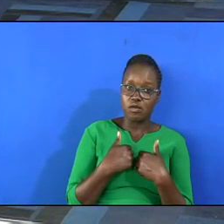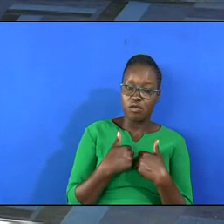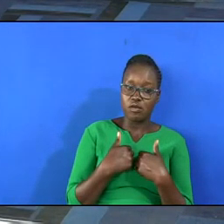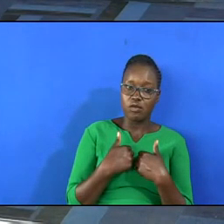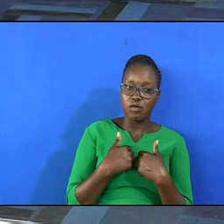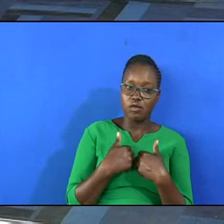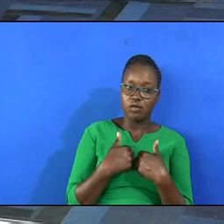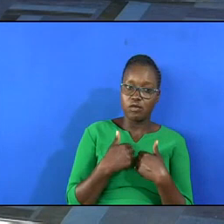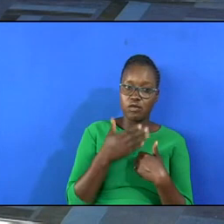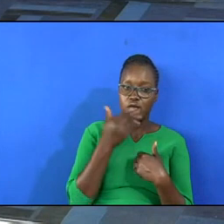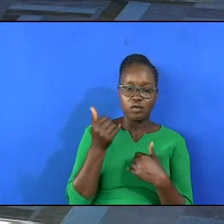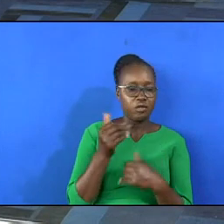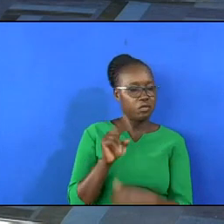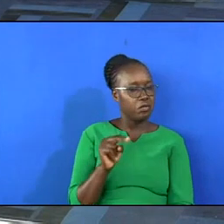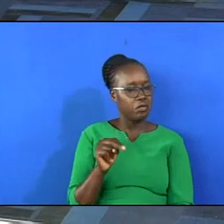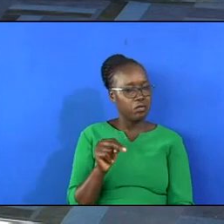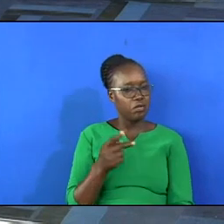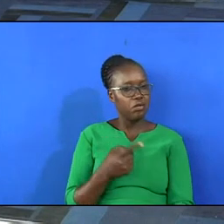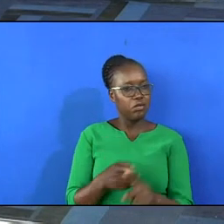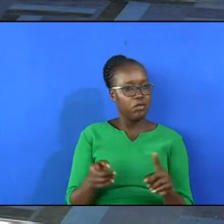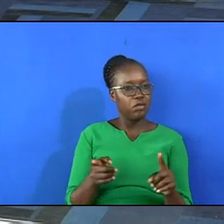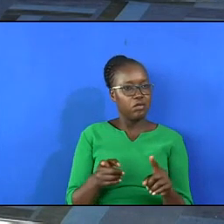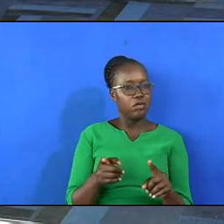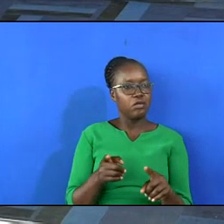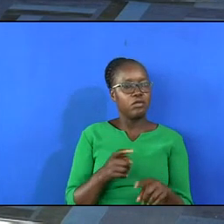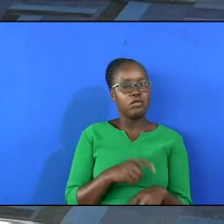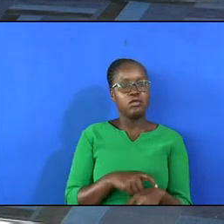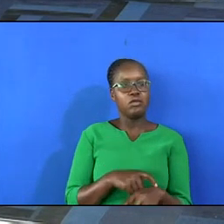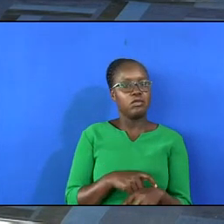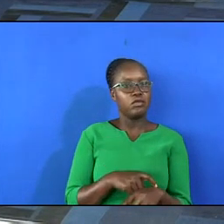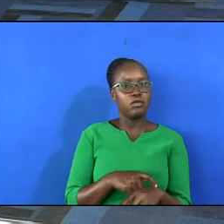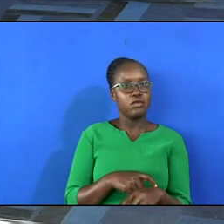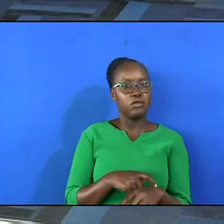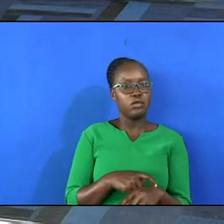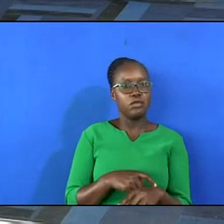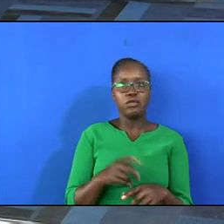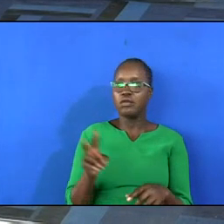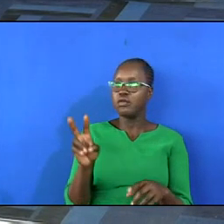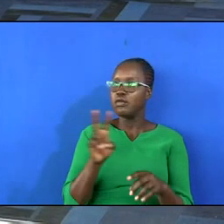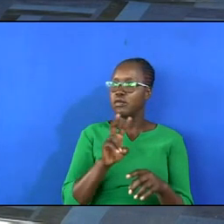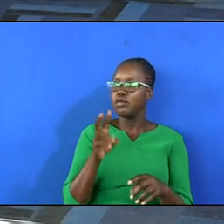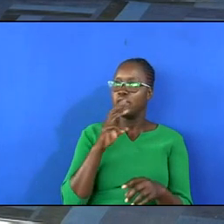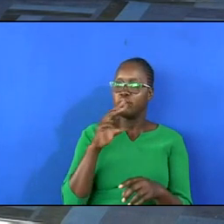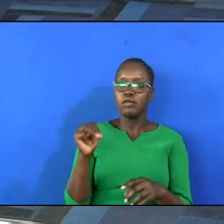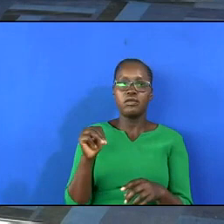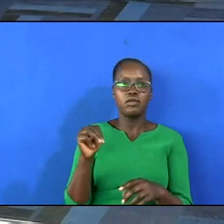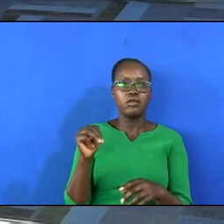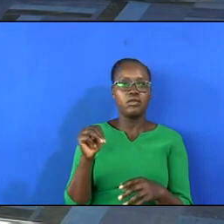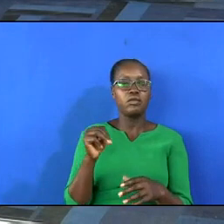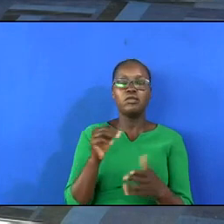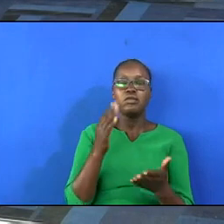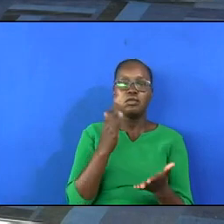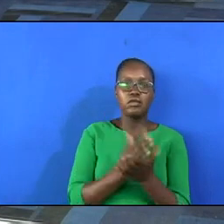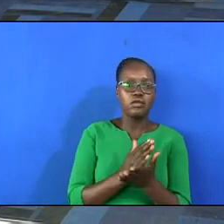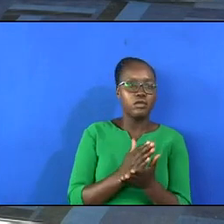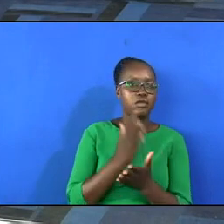our best, but when we are at our worst. Then we see him in the true color.